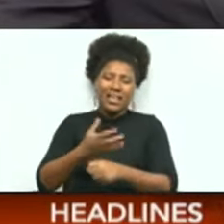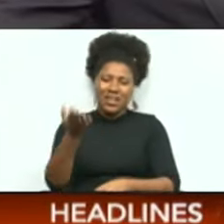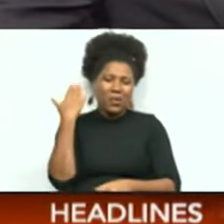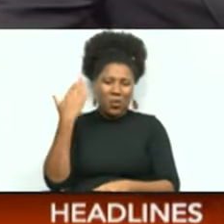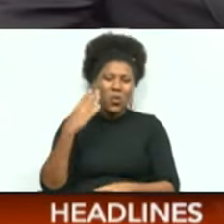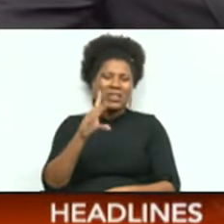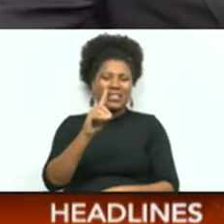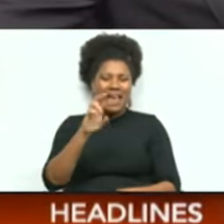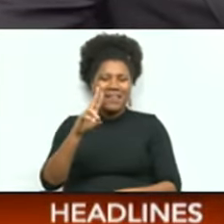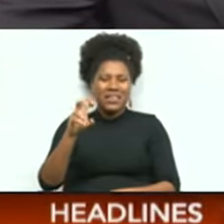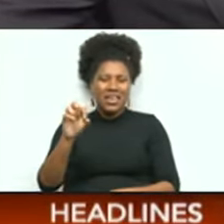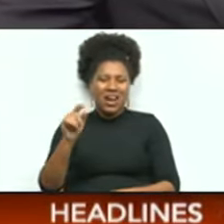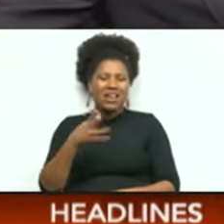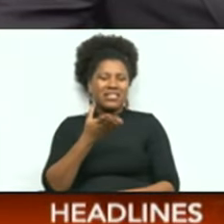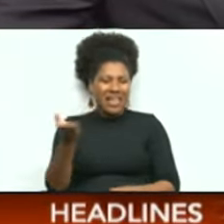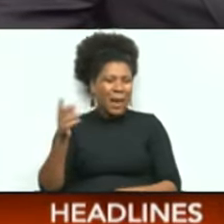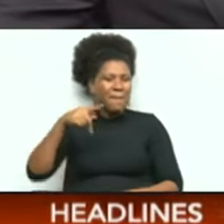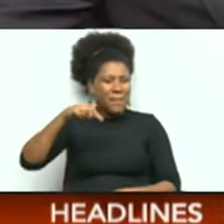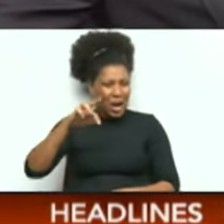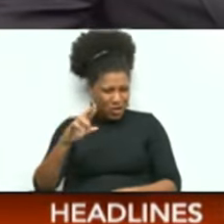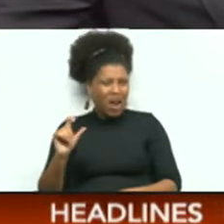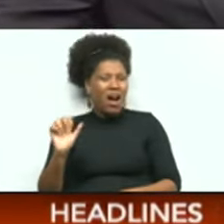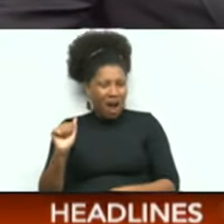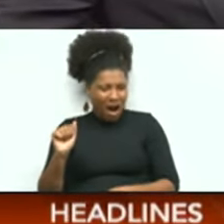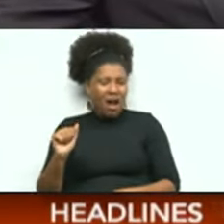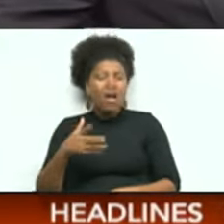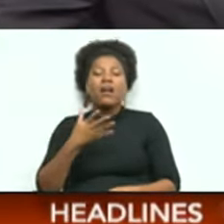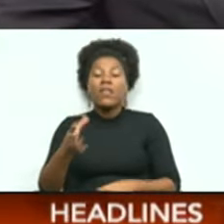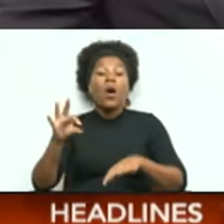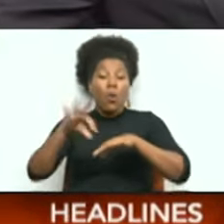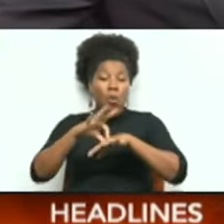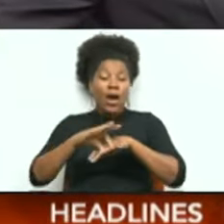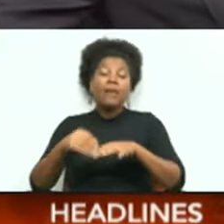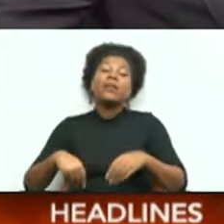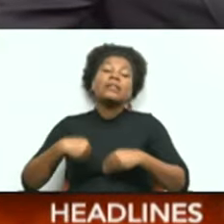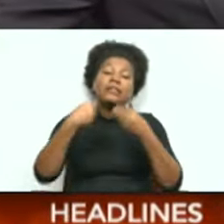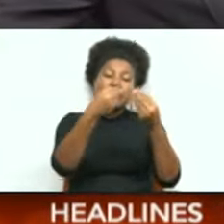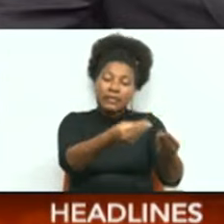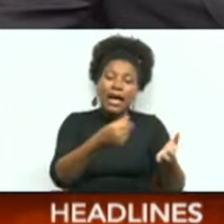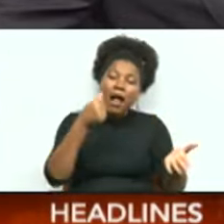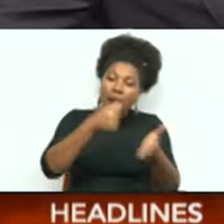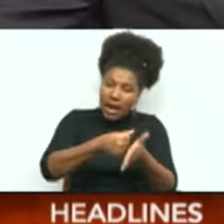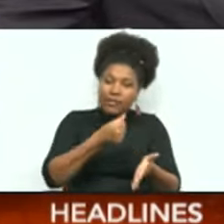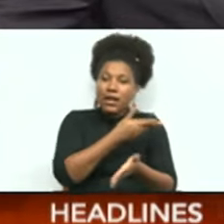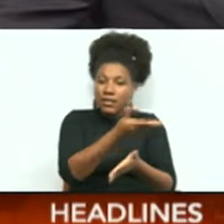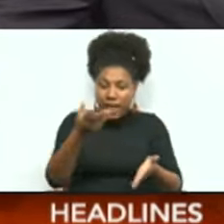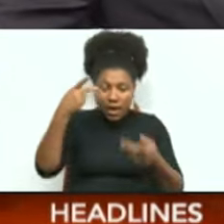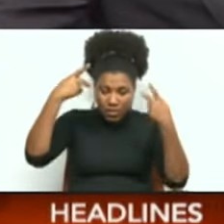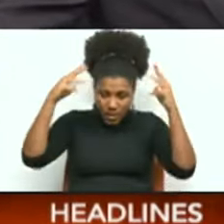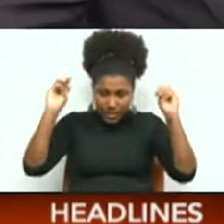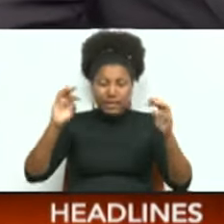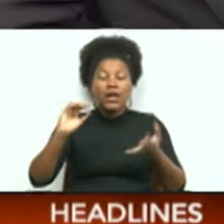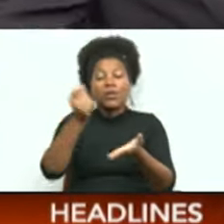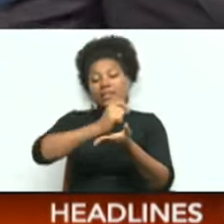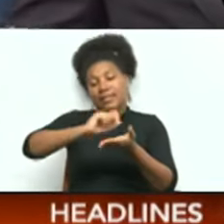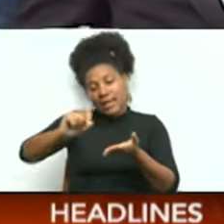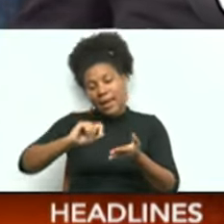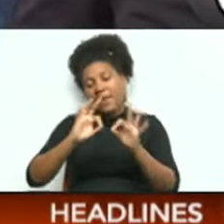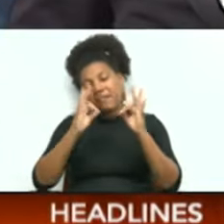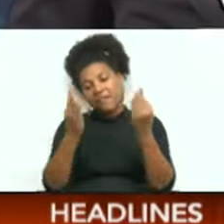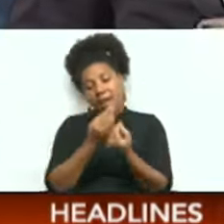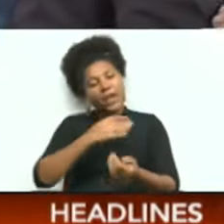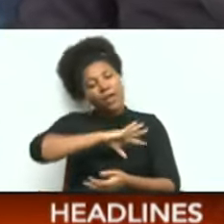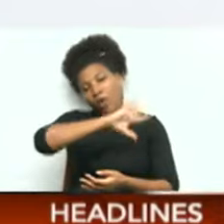Rishi Nagasa's wife delivered a letter to the Prime Minister's office asking for a meeting. The letter was signed by relatives of all of the deceased